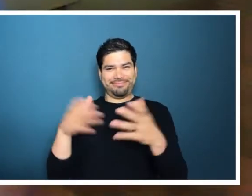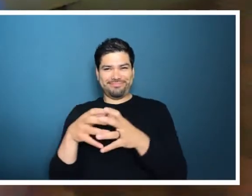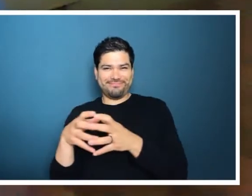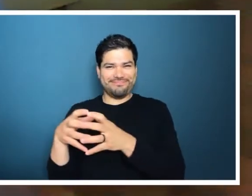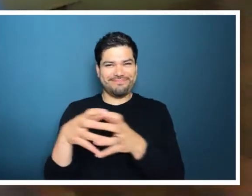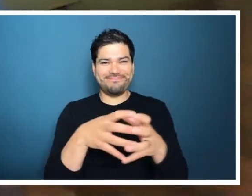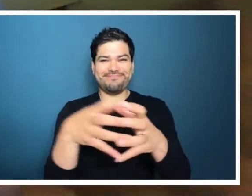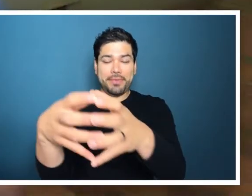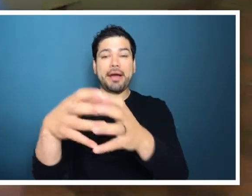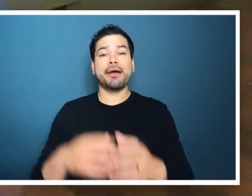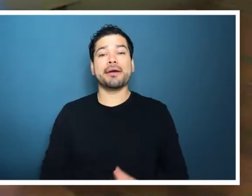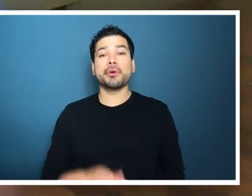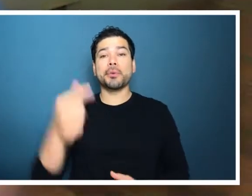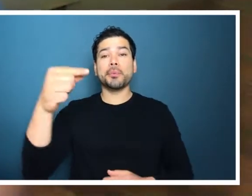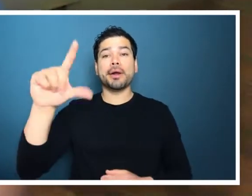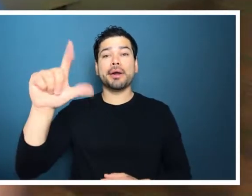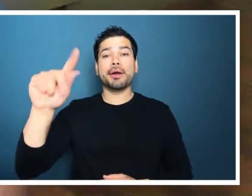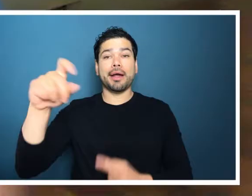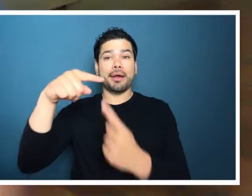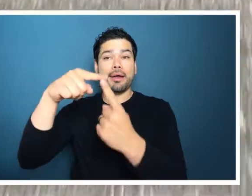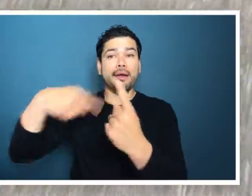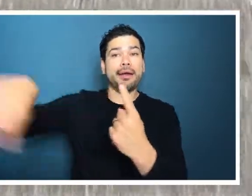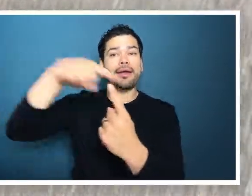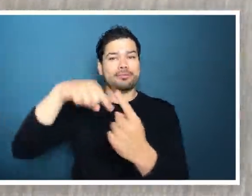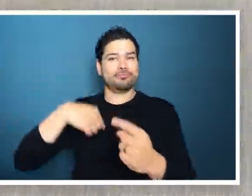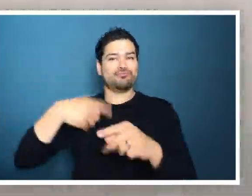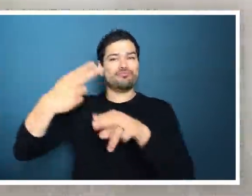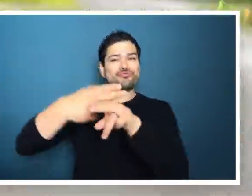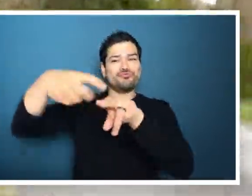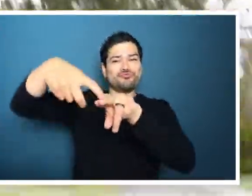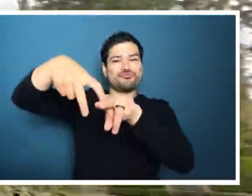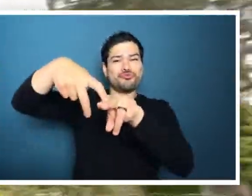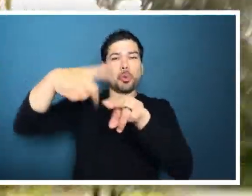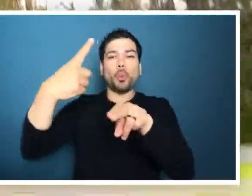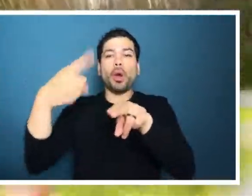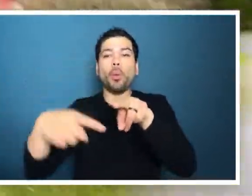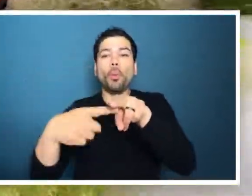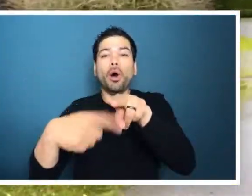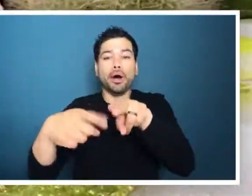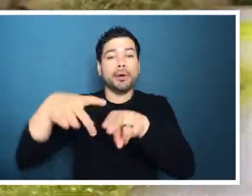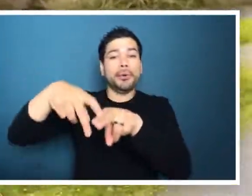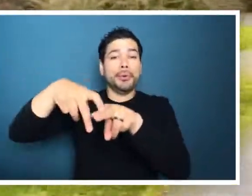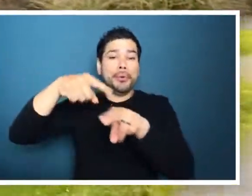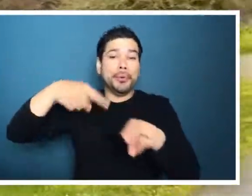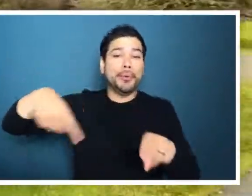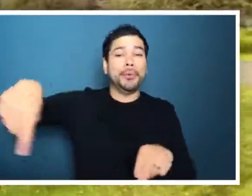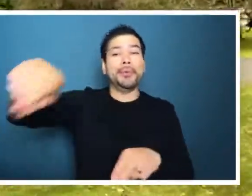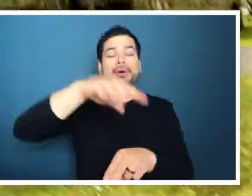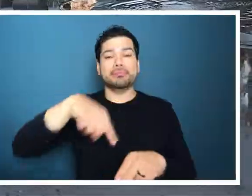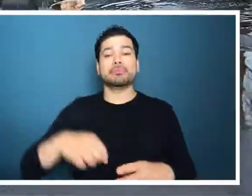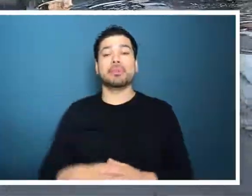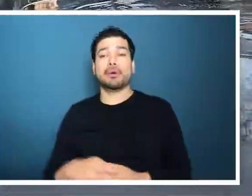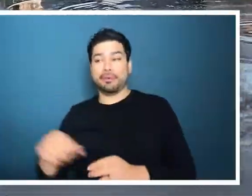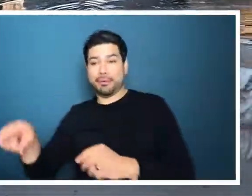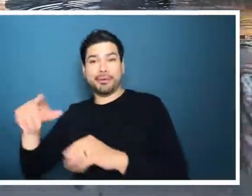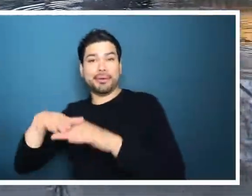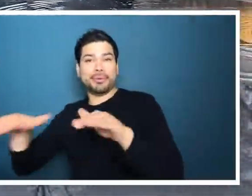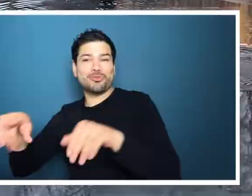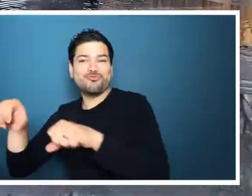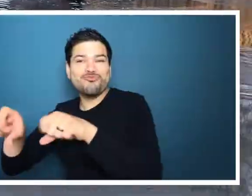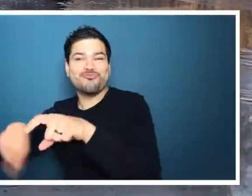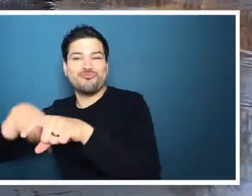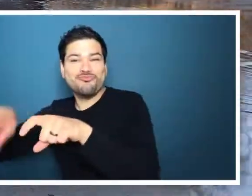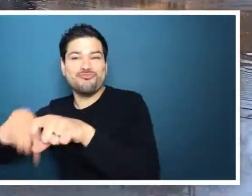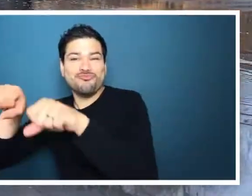an odd family. We go to the sea lake, go around, be on their one wheel, like a skateboard. My kids would be on the